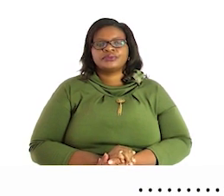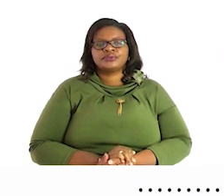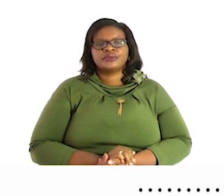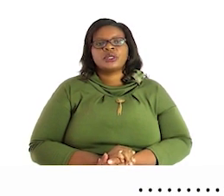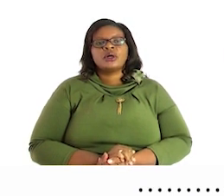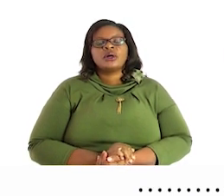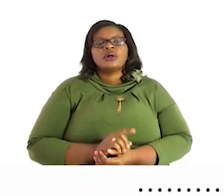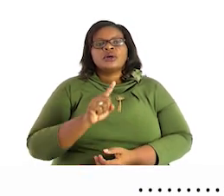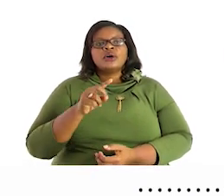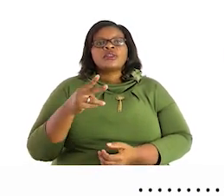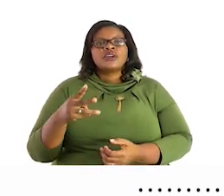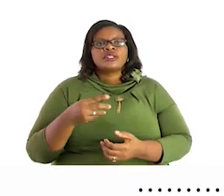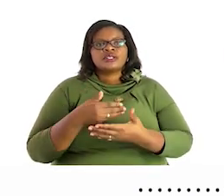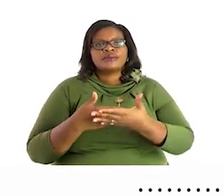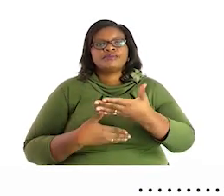there's an activity there